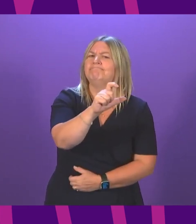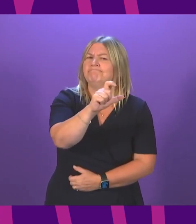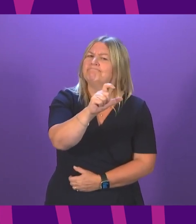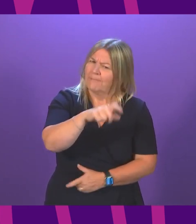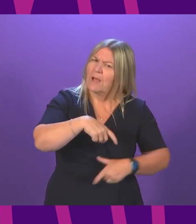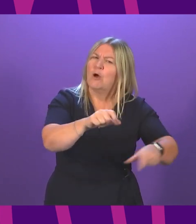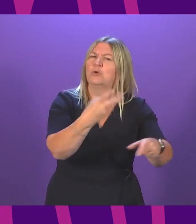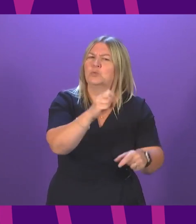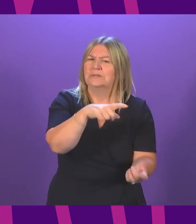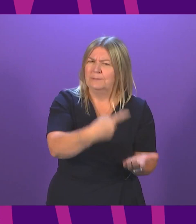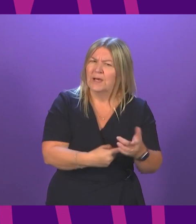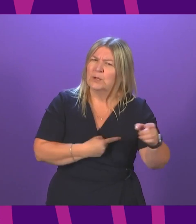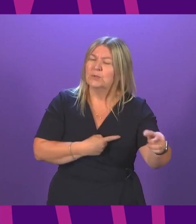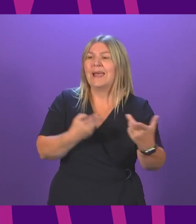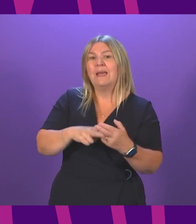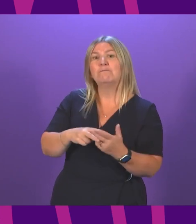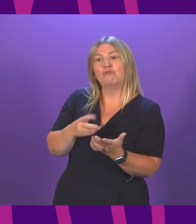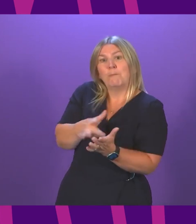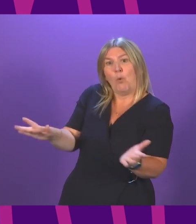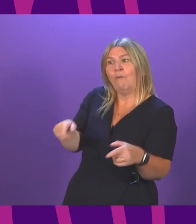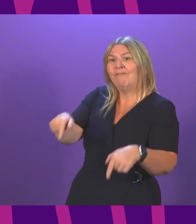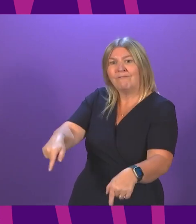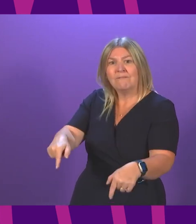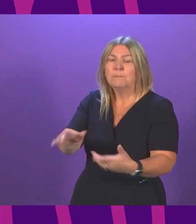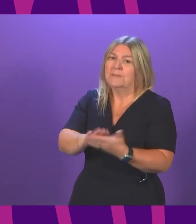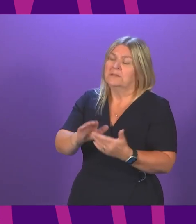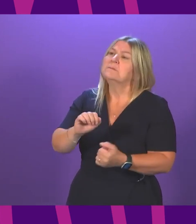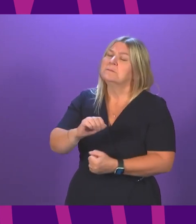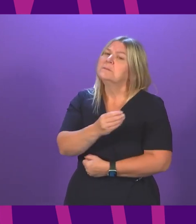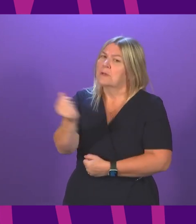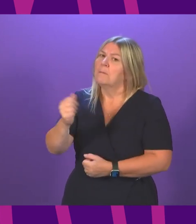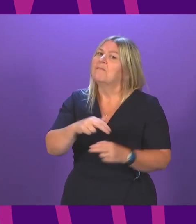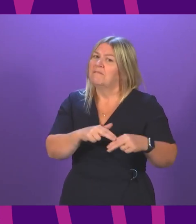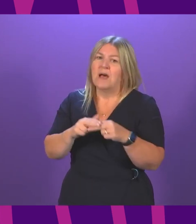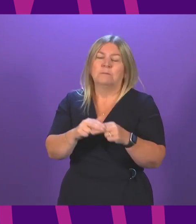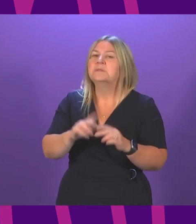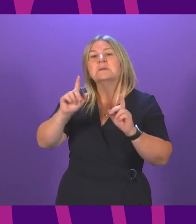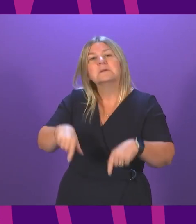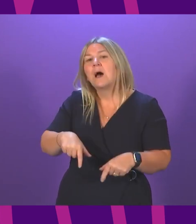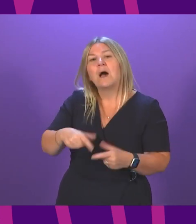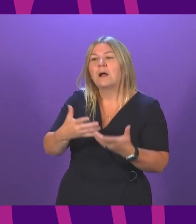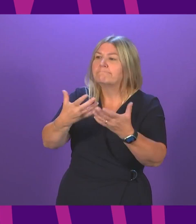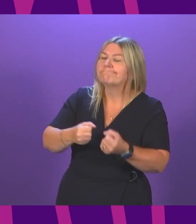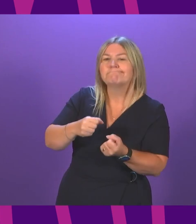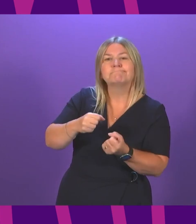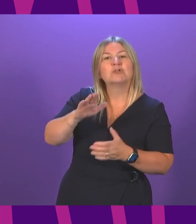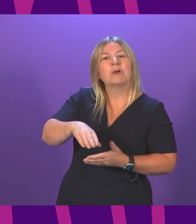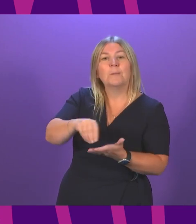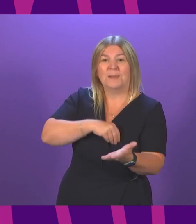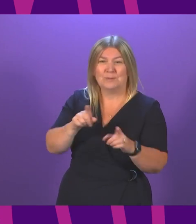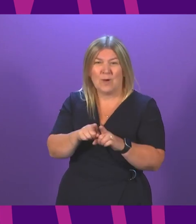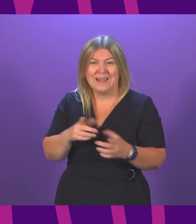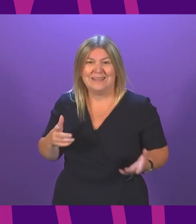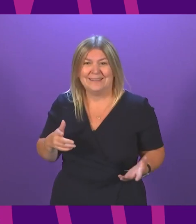of the £20 uplift to universal credit will mean some families in Scotland will no longer be eligible for the Scottish Child Payment. Will the Scottish Government